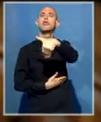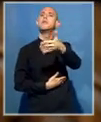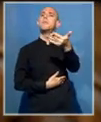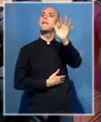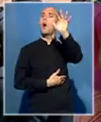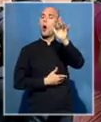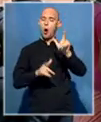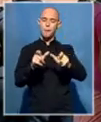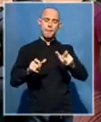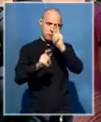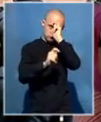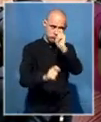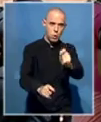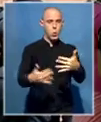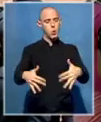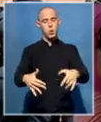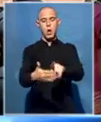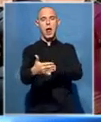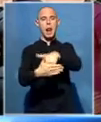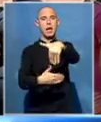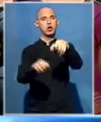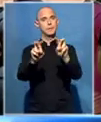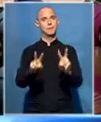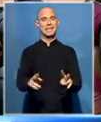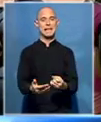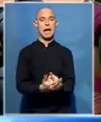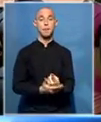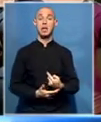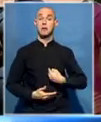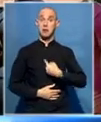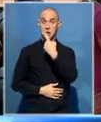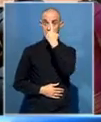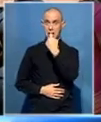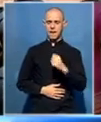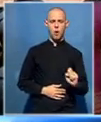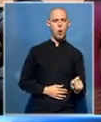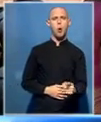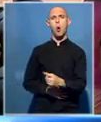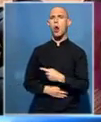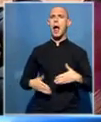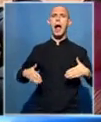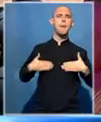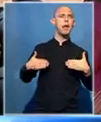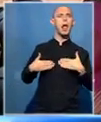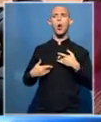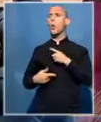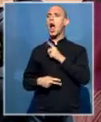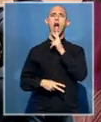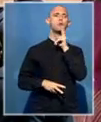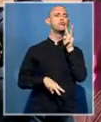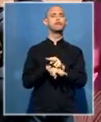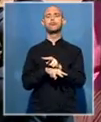gone off peacefully. We think and believe that everybody is happy because we are seeing a total tranquility and peace after